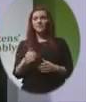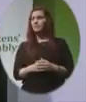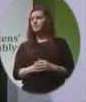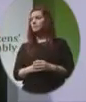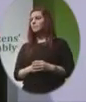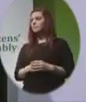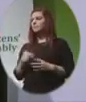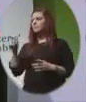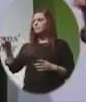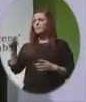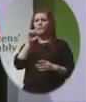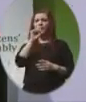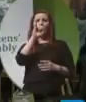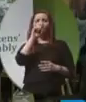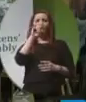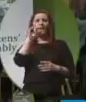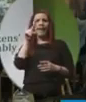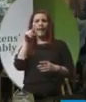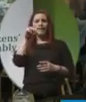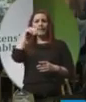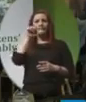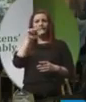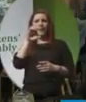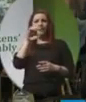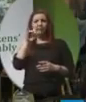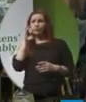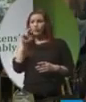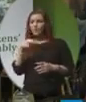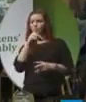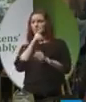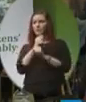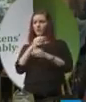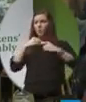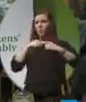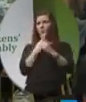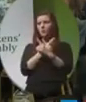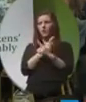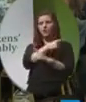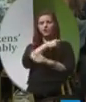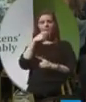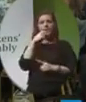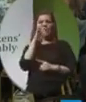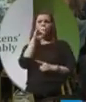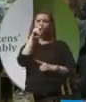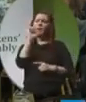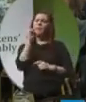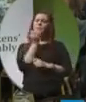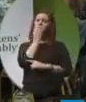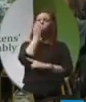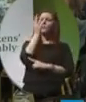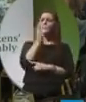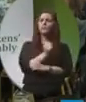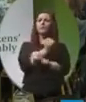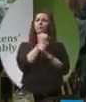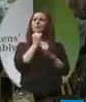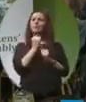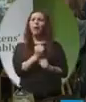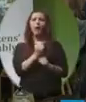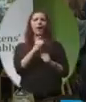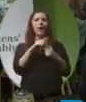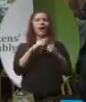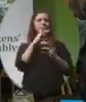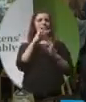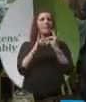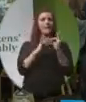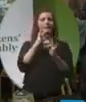Sinead McBreen, speaking about her daughter, says, Grace is a beautiful, strong, funny, and makes everyone who